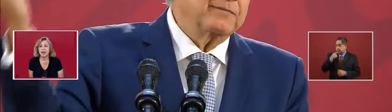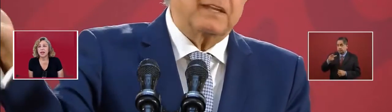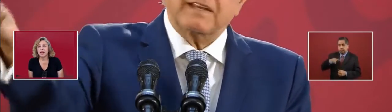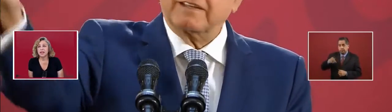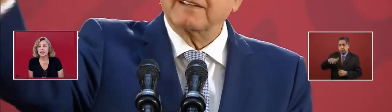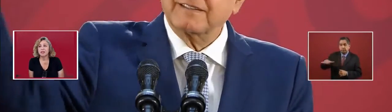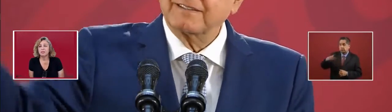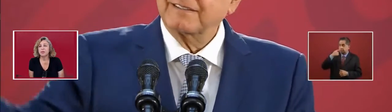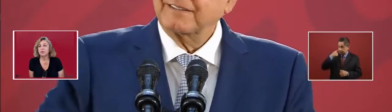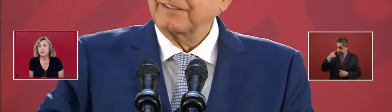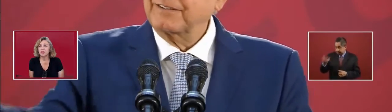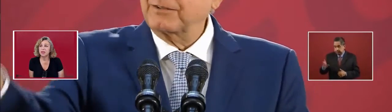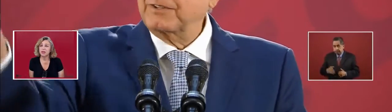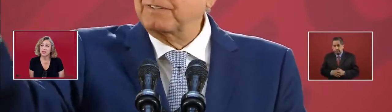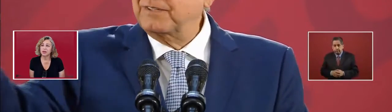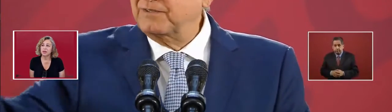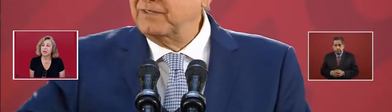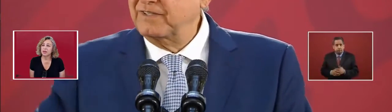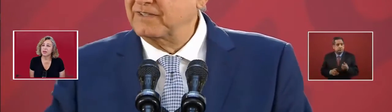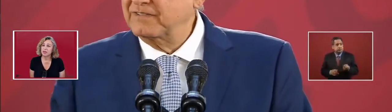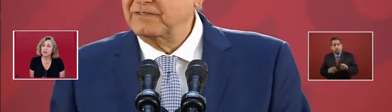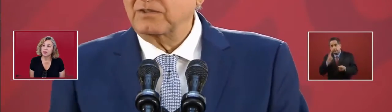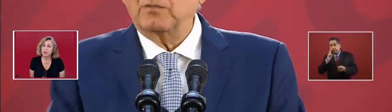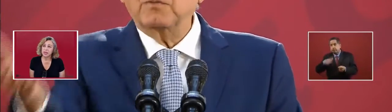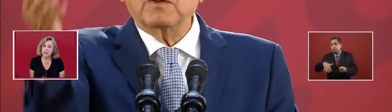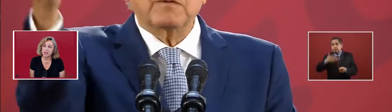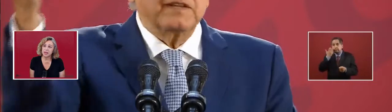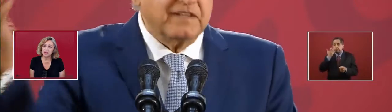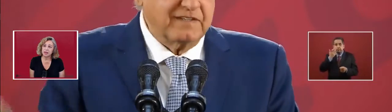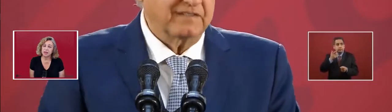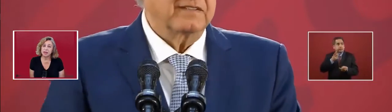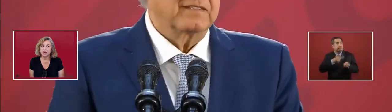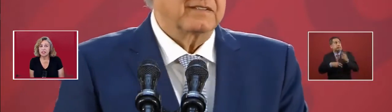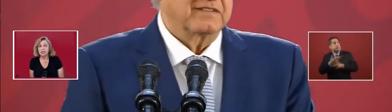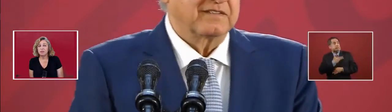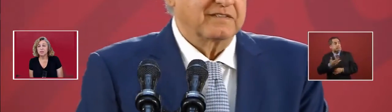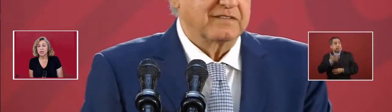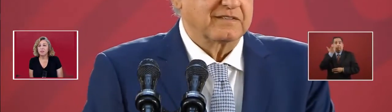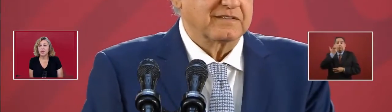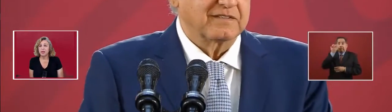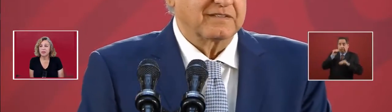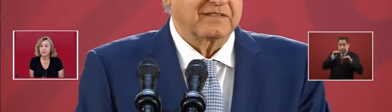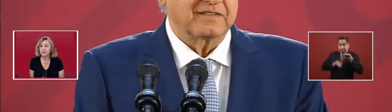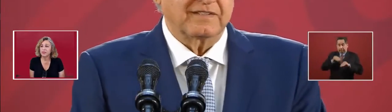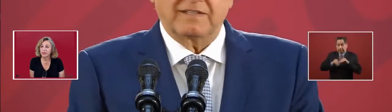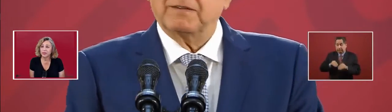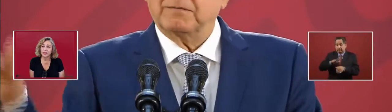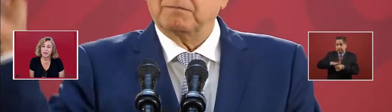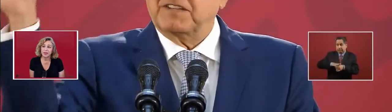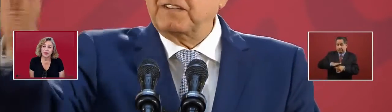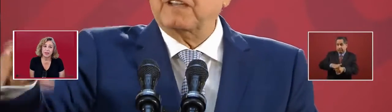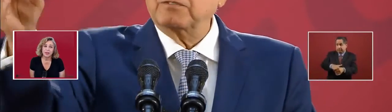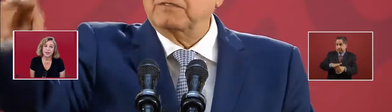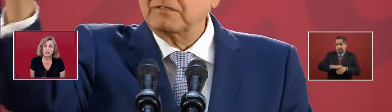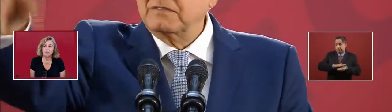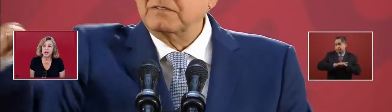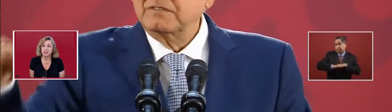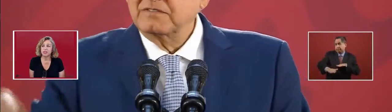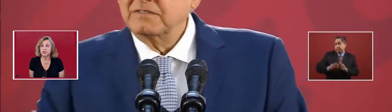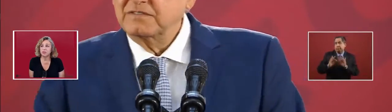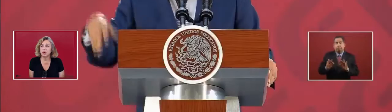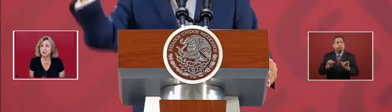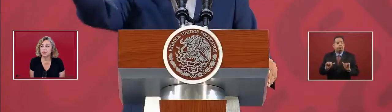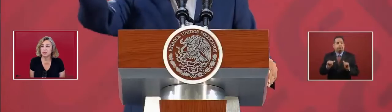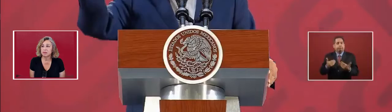And I tell the people, look, look what they did. Because I was coming. They